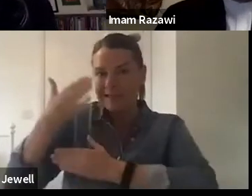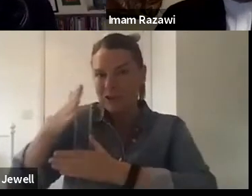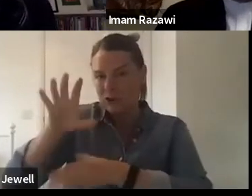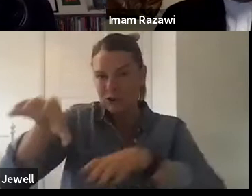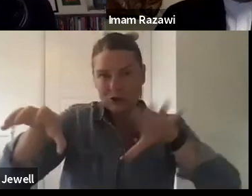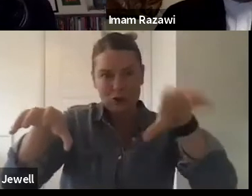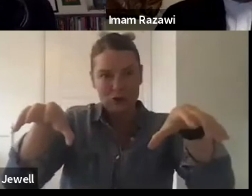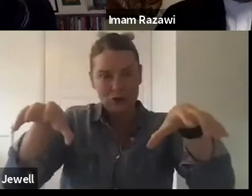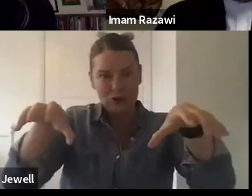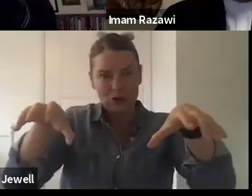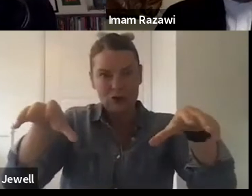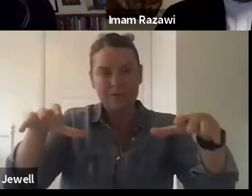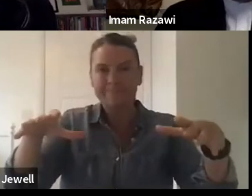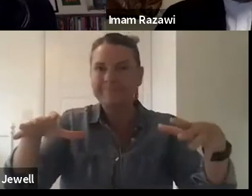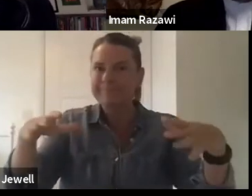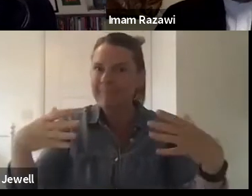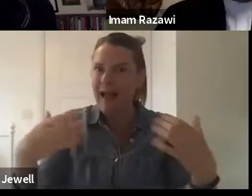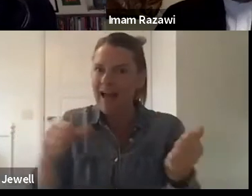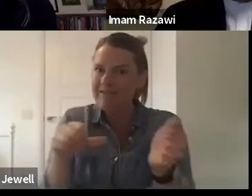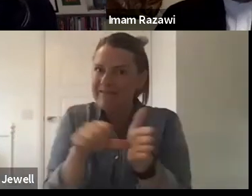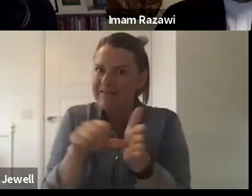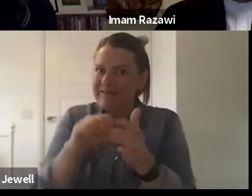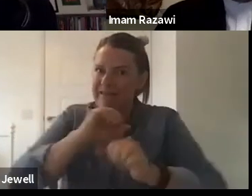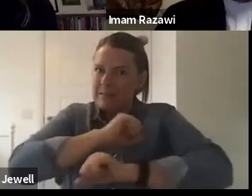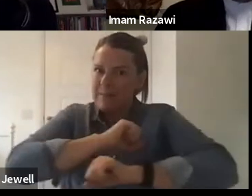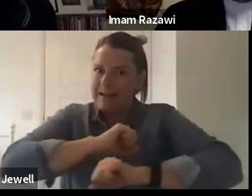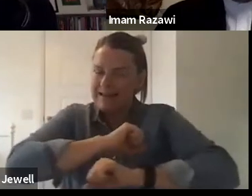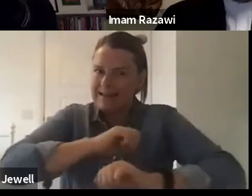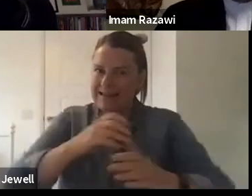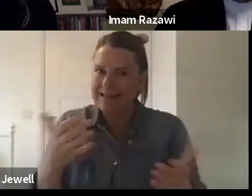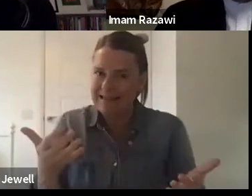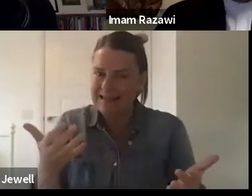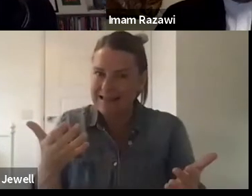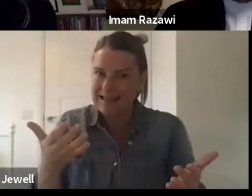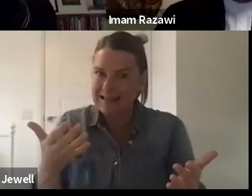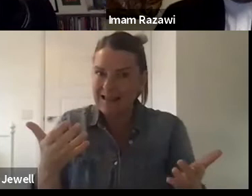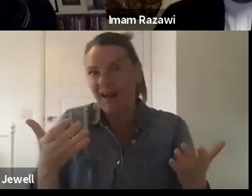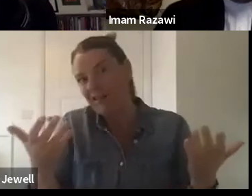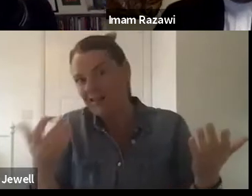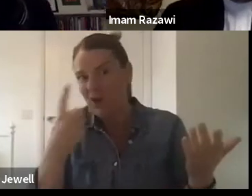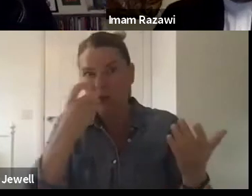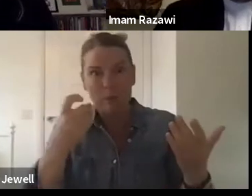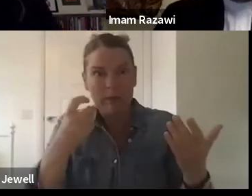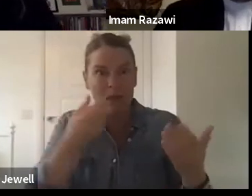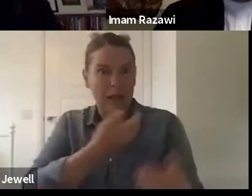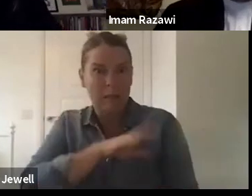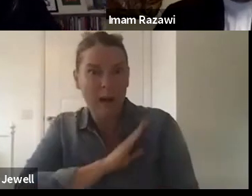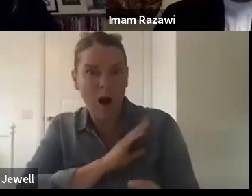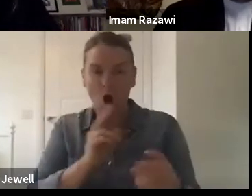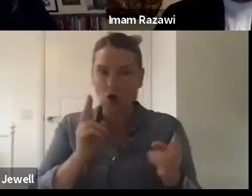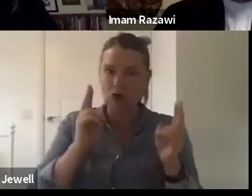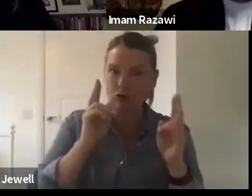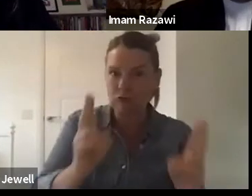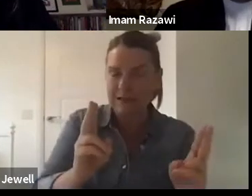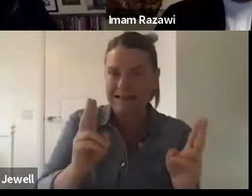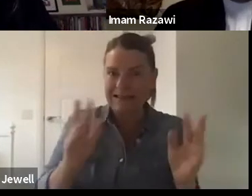significant constraints on space, whether that space is in the public domain in parks on streets, wherever it